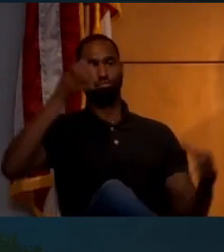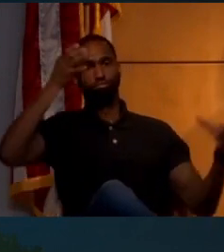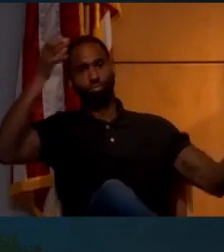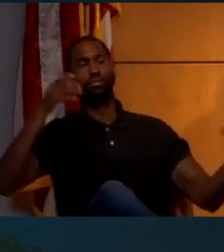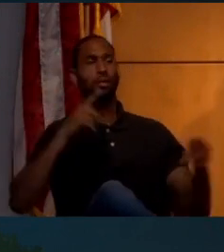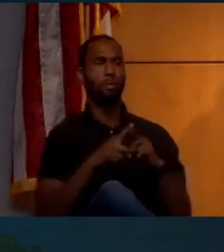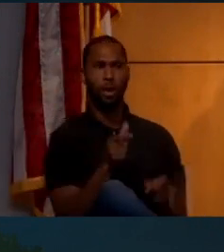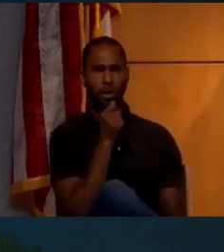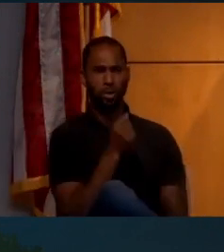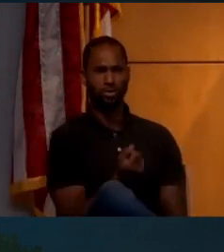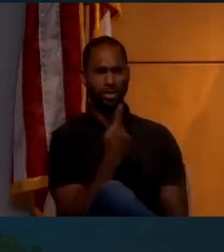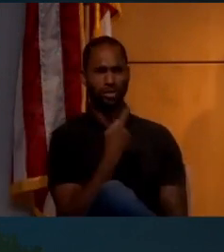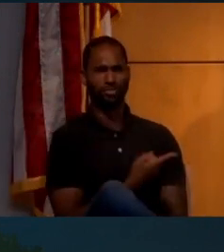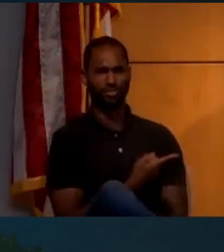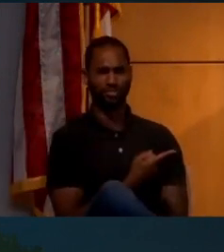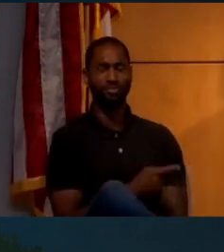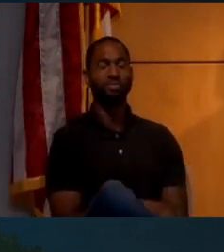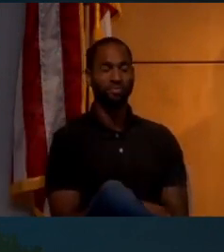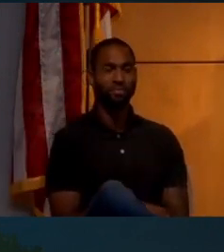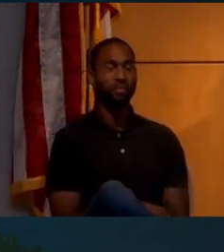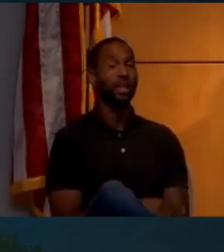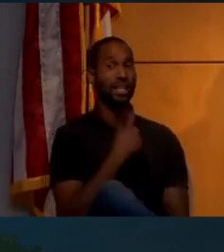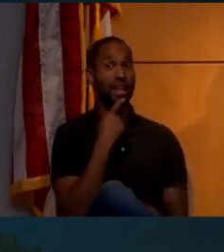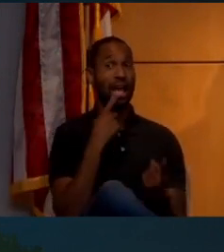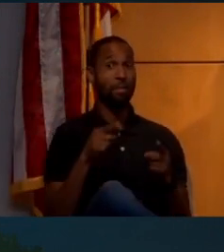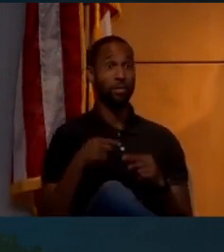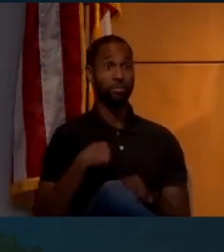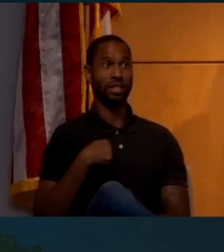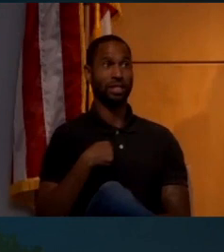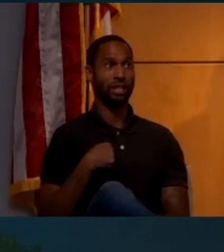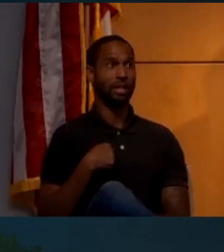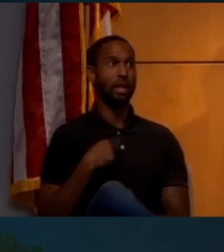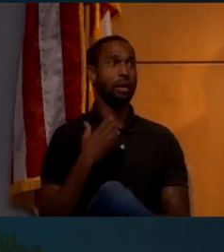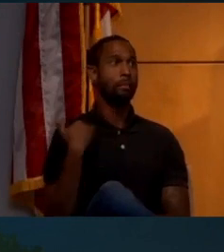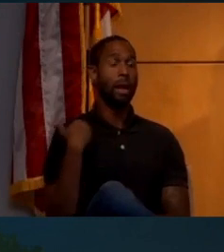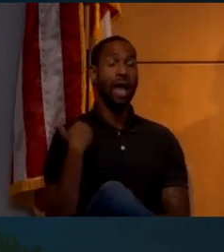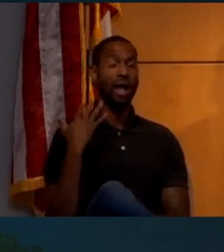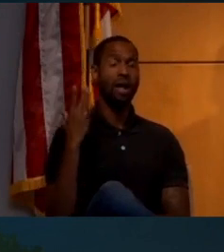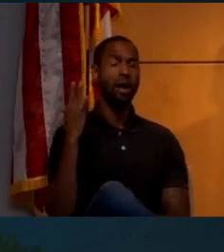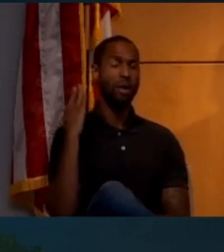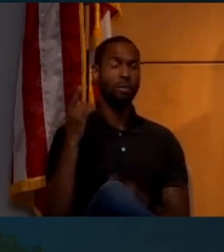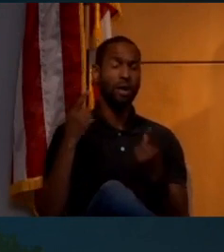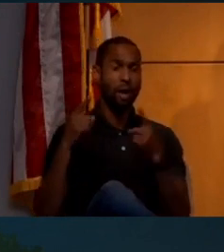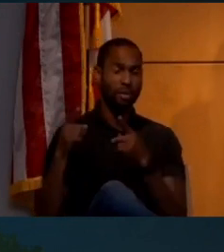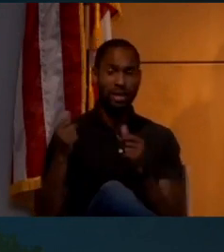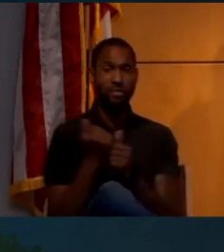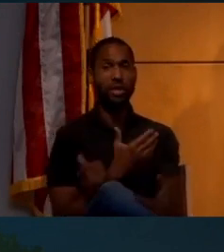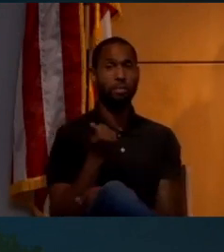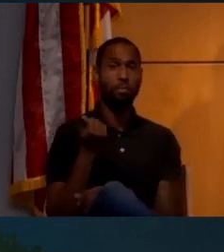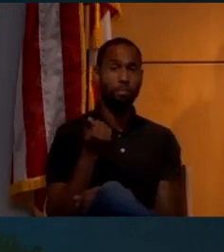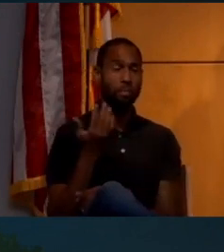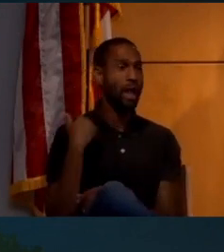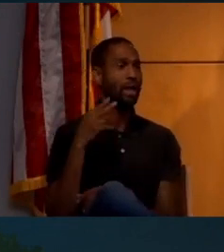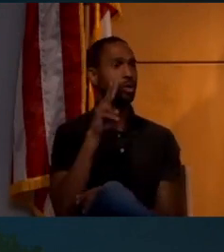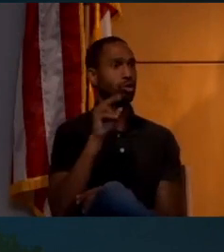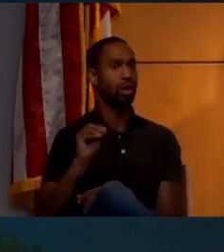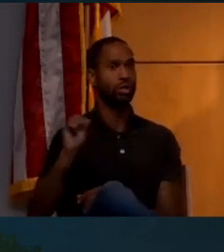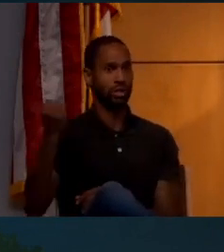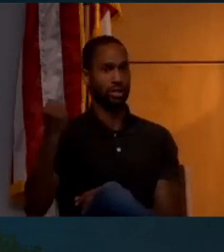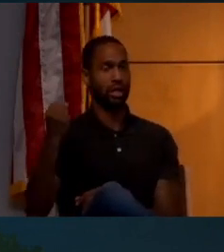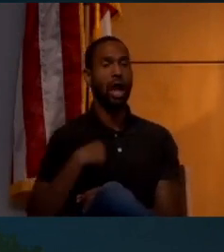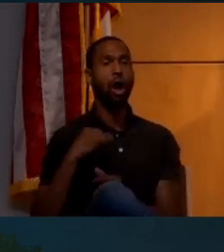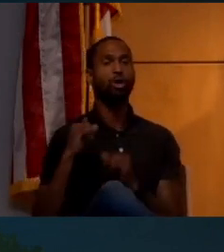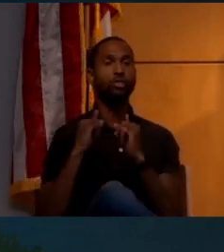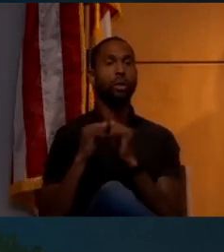don't understand. I should say this happened to me in the heyday of all of this nonsense in the early 2000s. I was